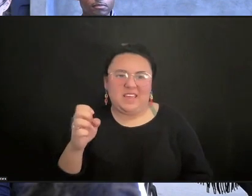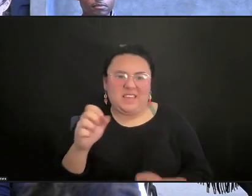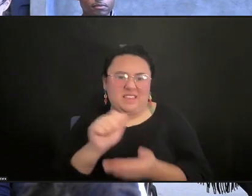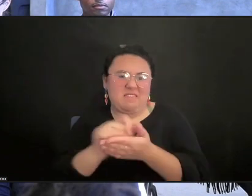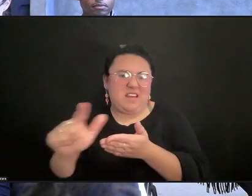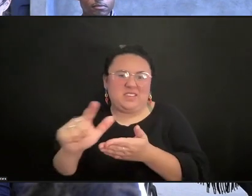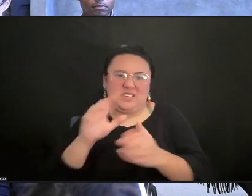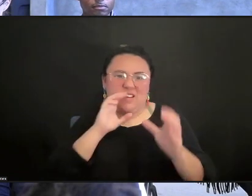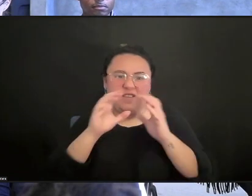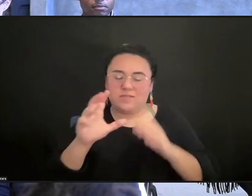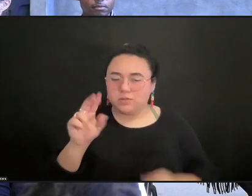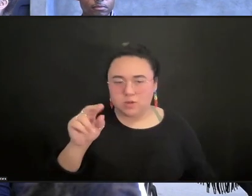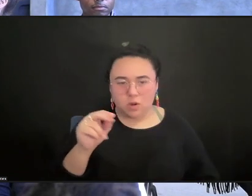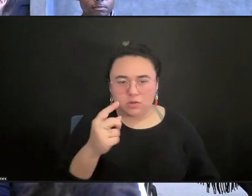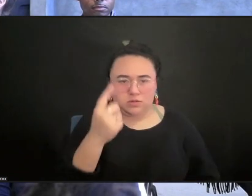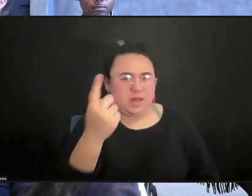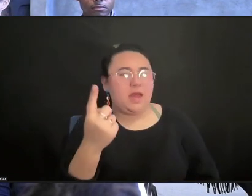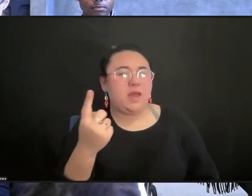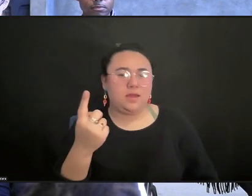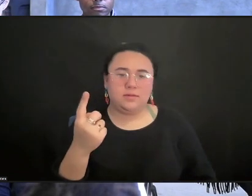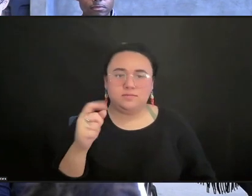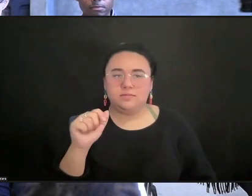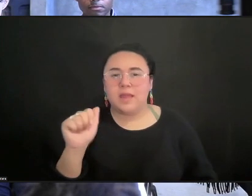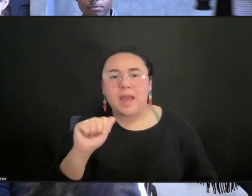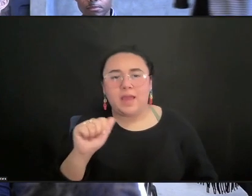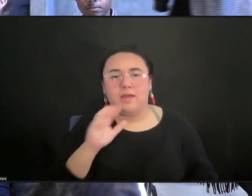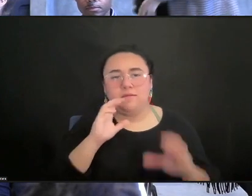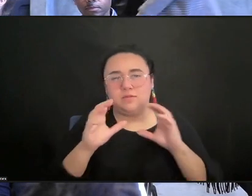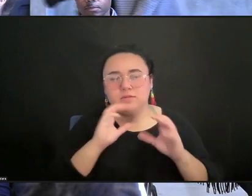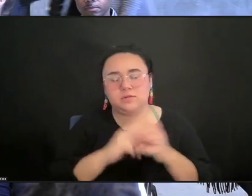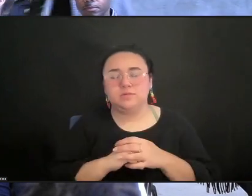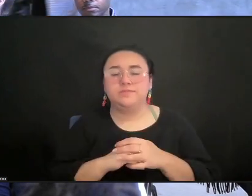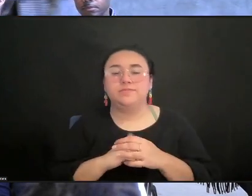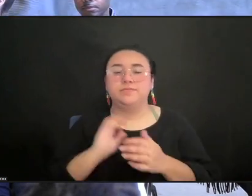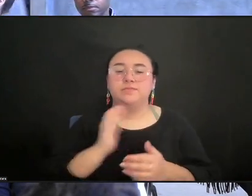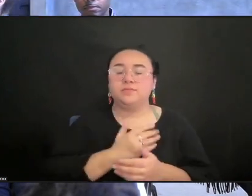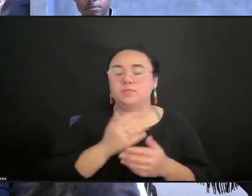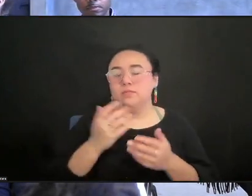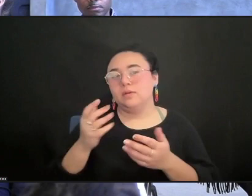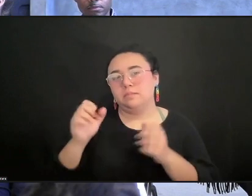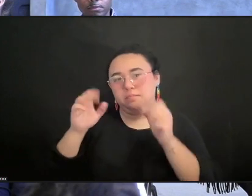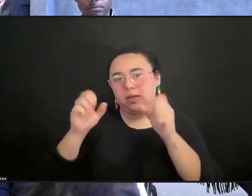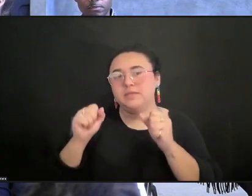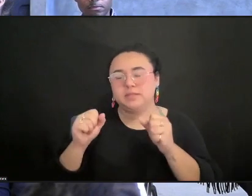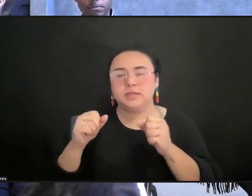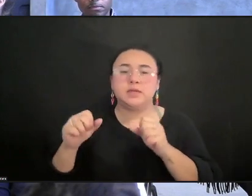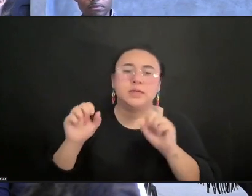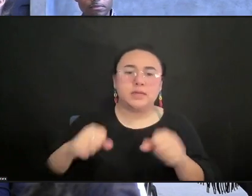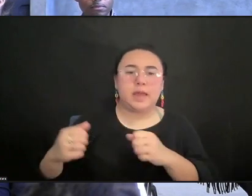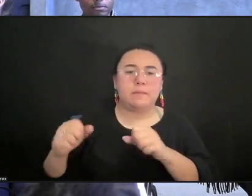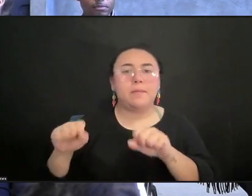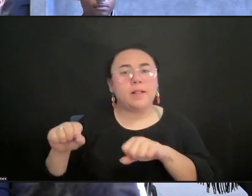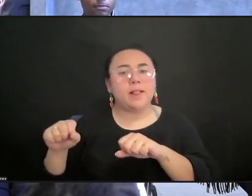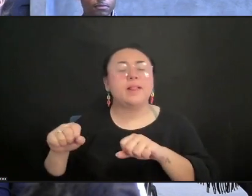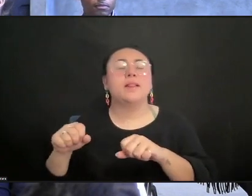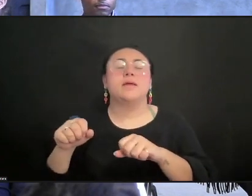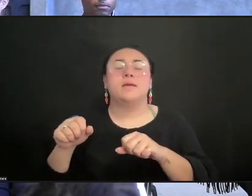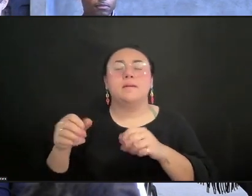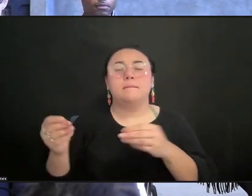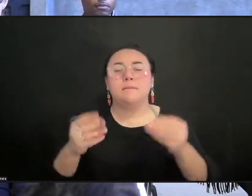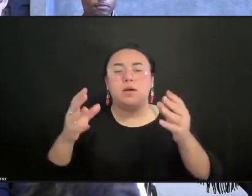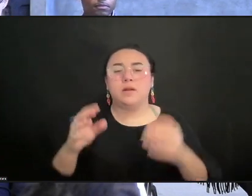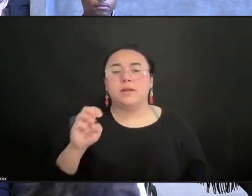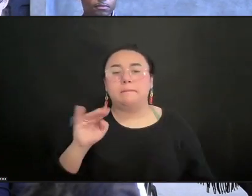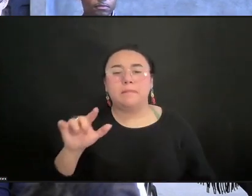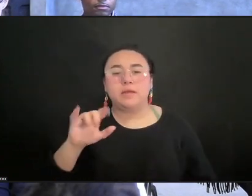have planned this event alongside our capable moderator and fellow former presenter, Emile Kang. Emile J. Kang is program